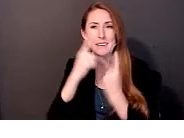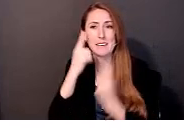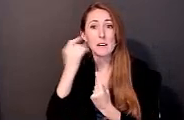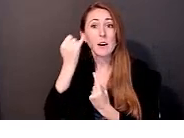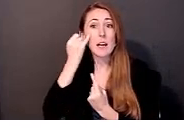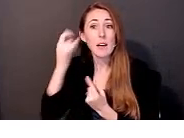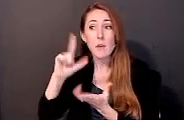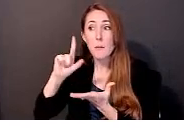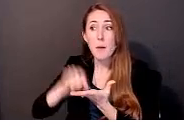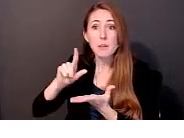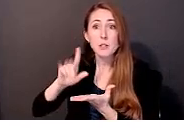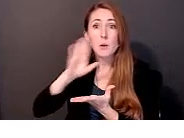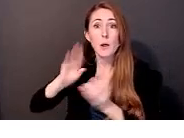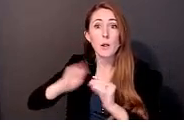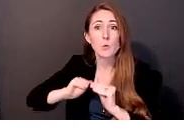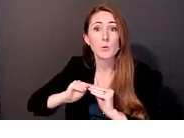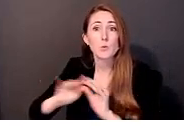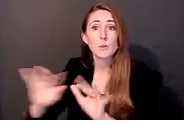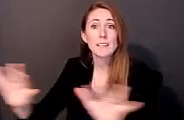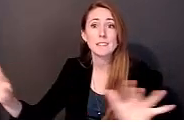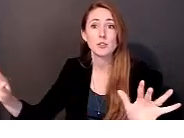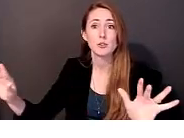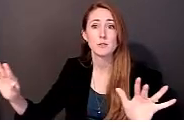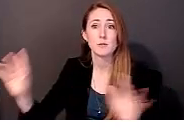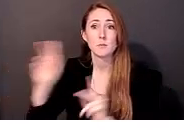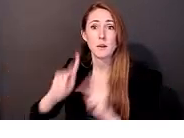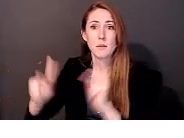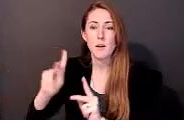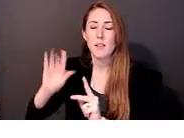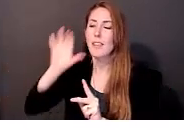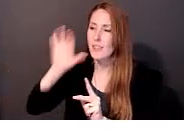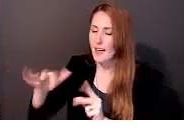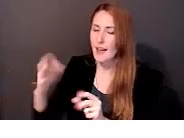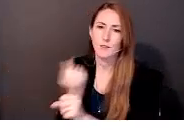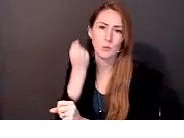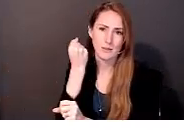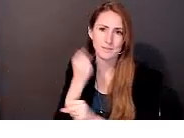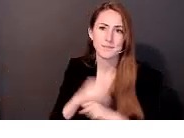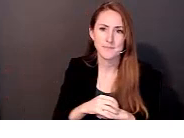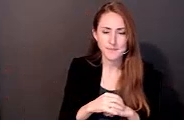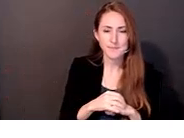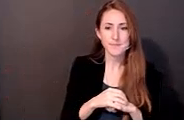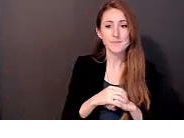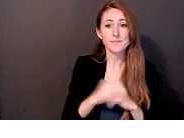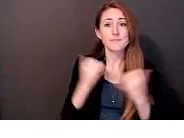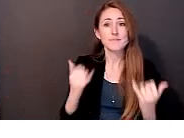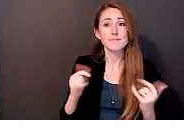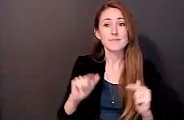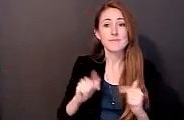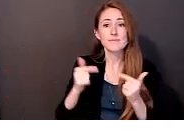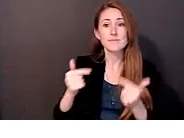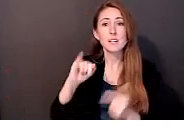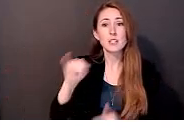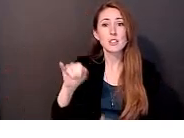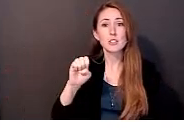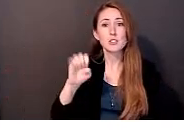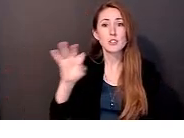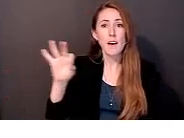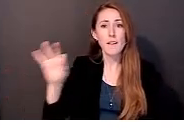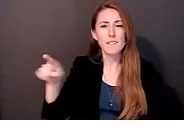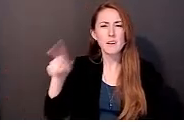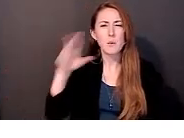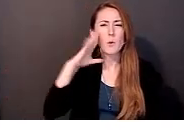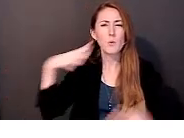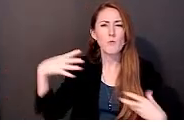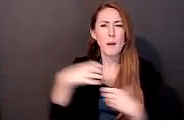those who need it most. And that's the ultimate goal and purpose of this work. And with that, I'm going to pass it back to Jeff to wrap up with some